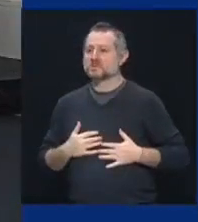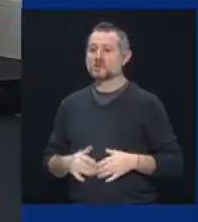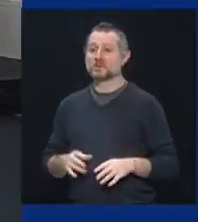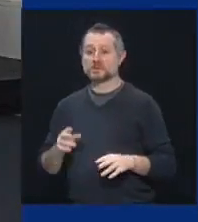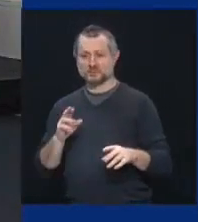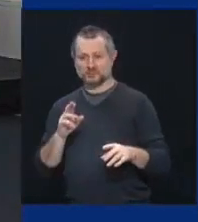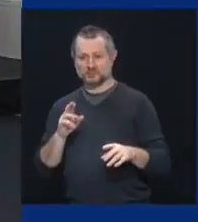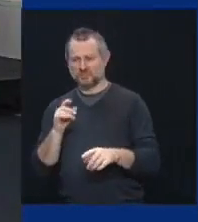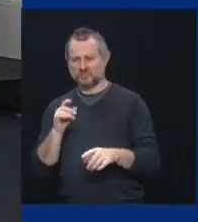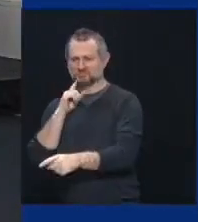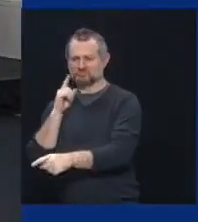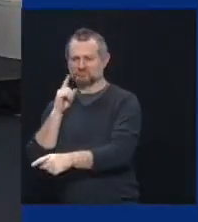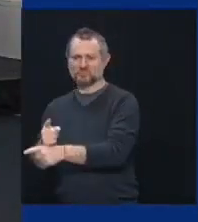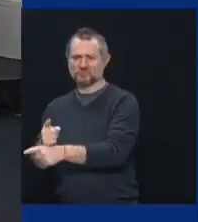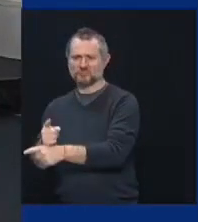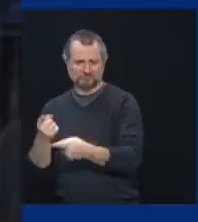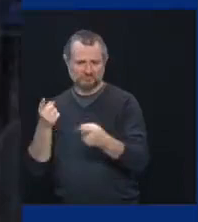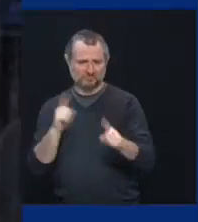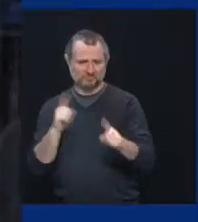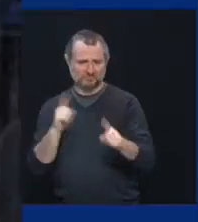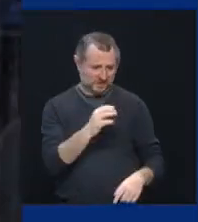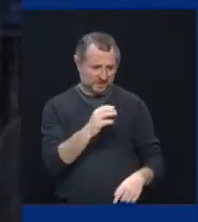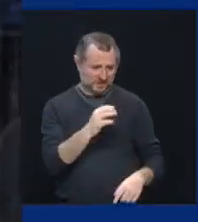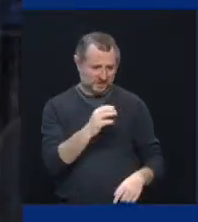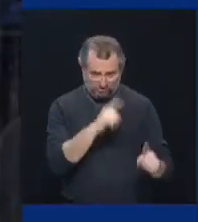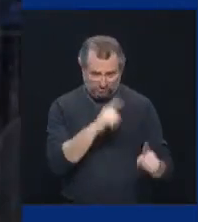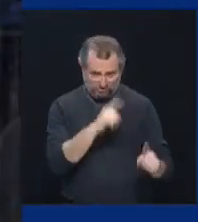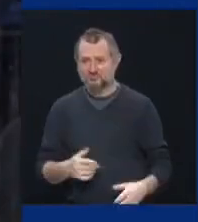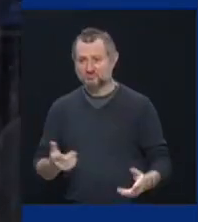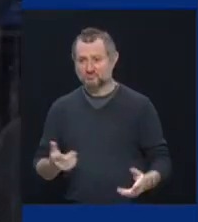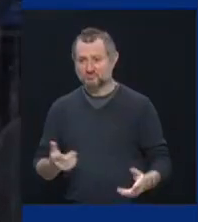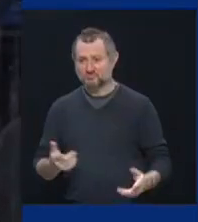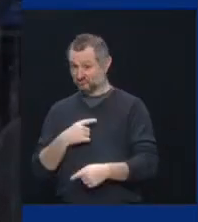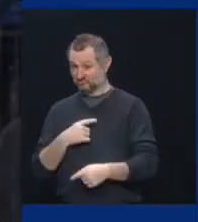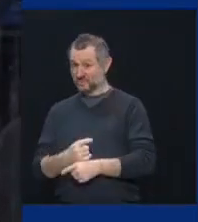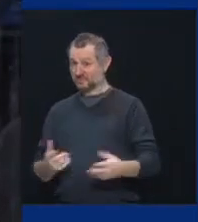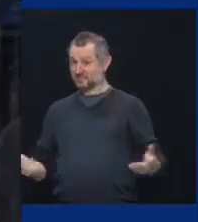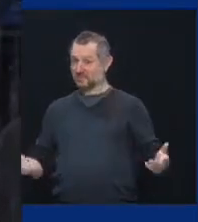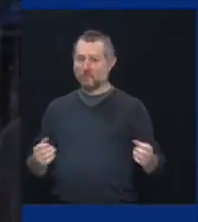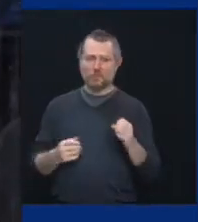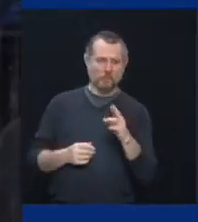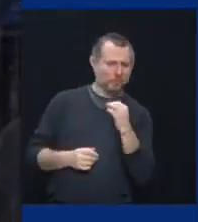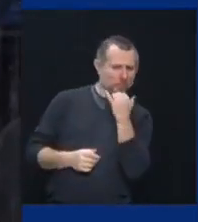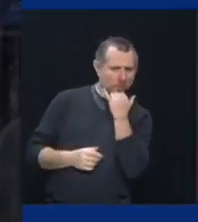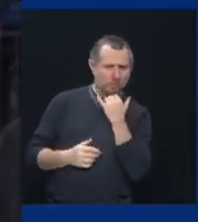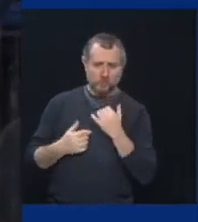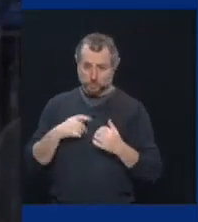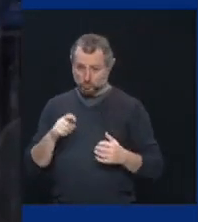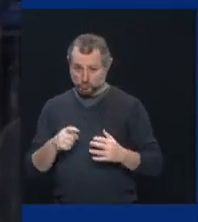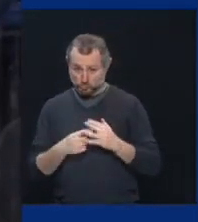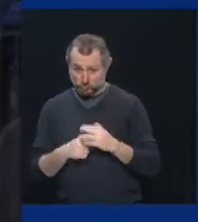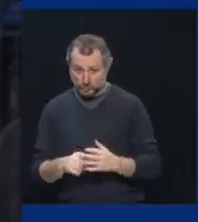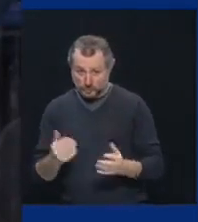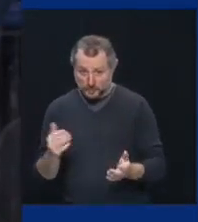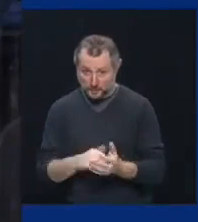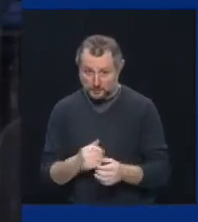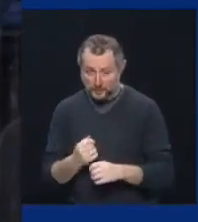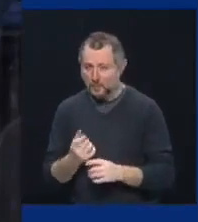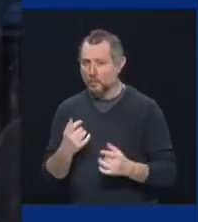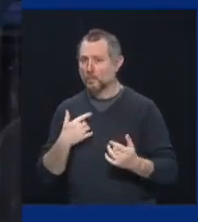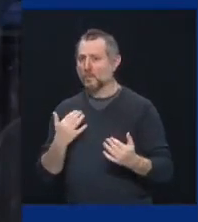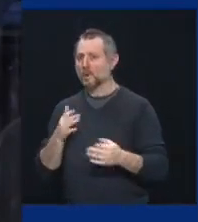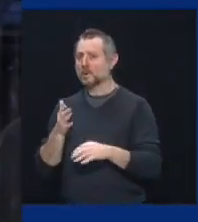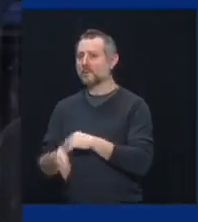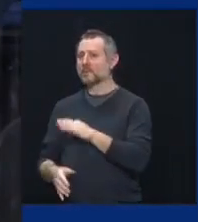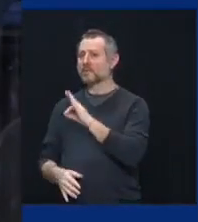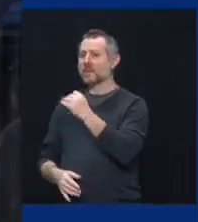as well as CC about whether it was the right thing to come back after, after the heinous tragedy of, of, uh, the world trade center and nine 11.